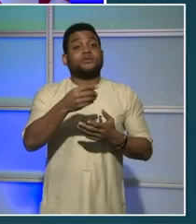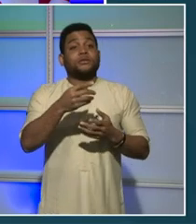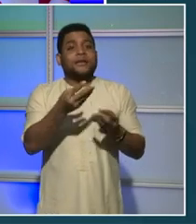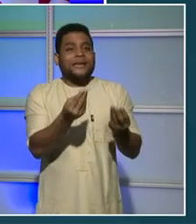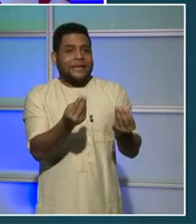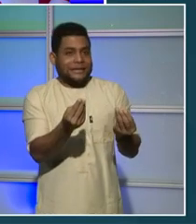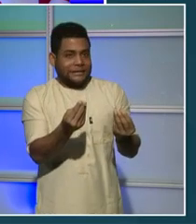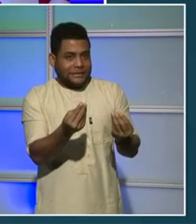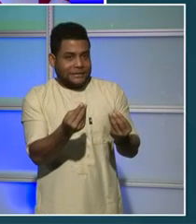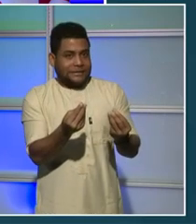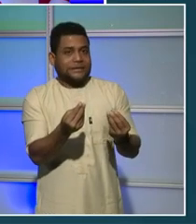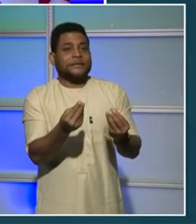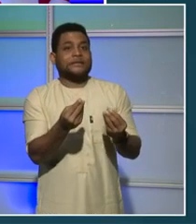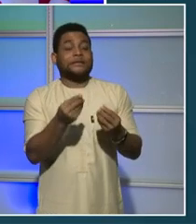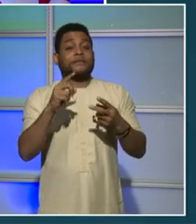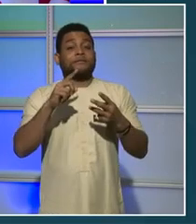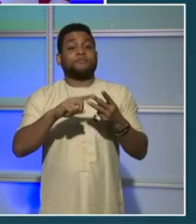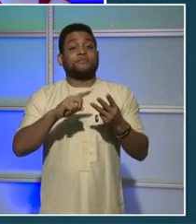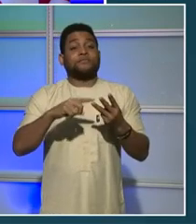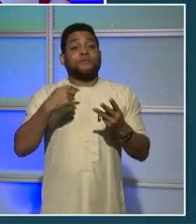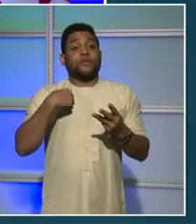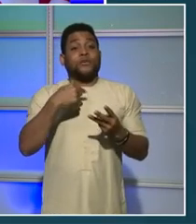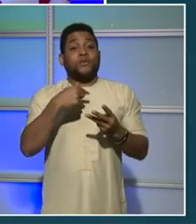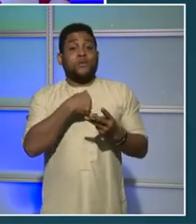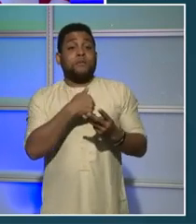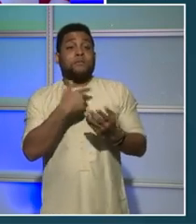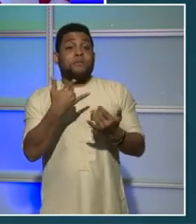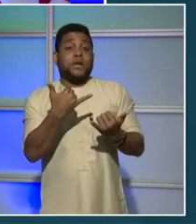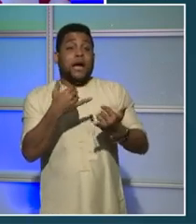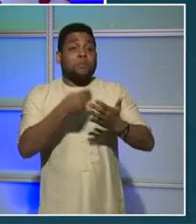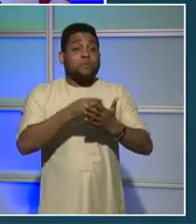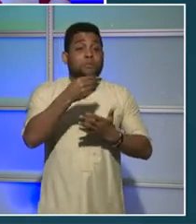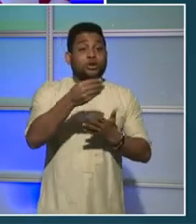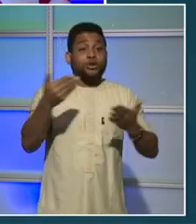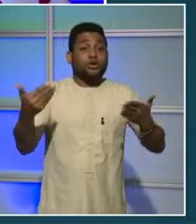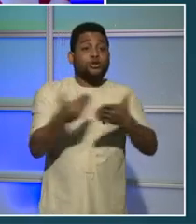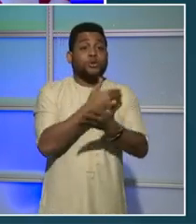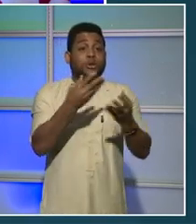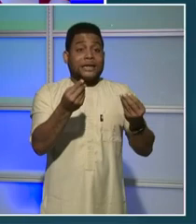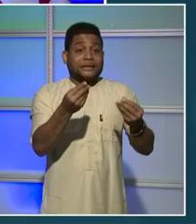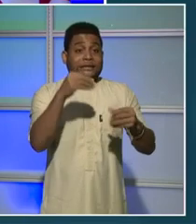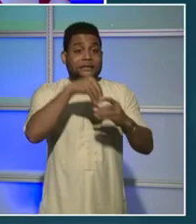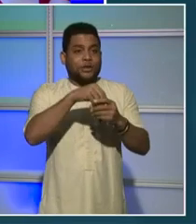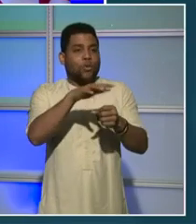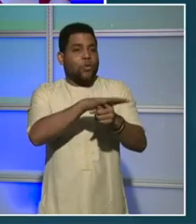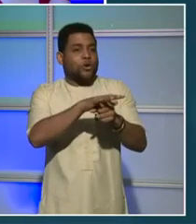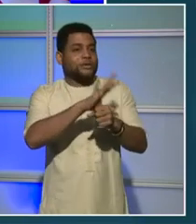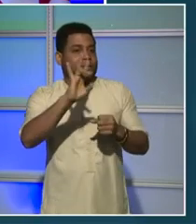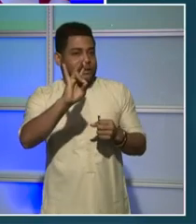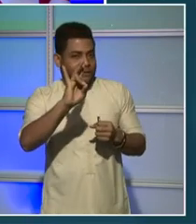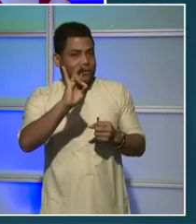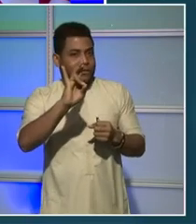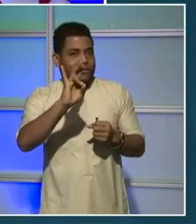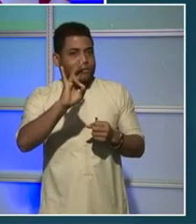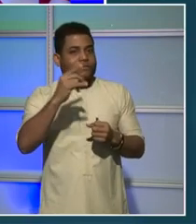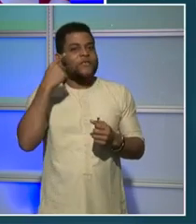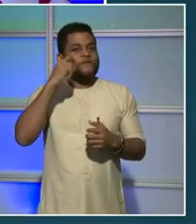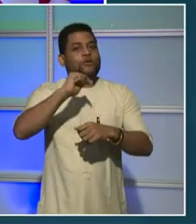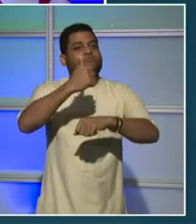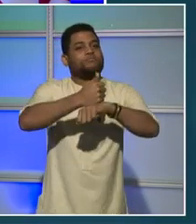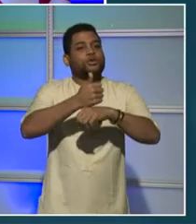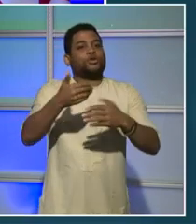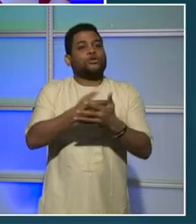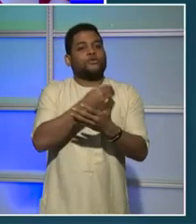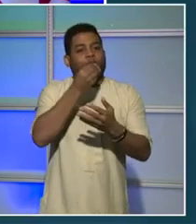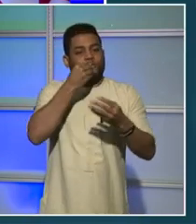second new grocery store to Ward 7. We added tech jobs at the MLK Gateway in historic Anacostia